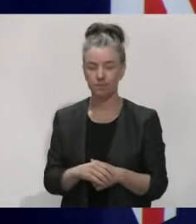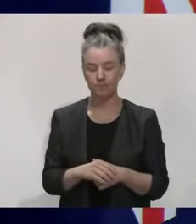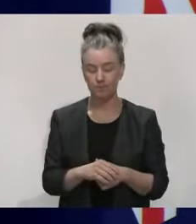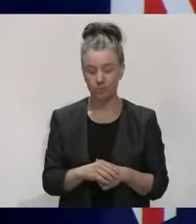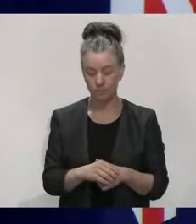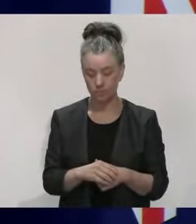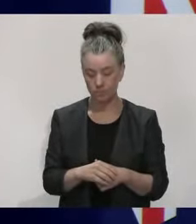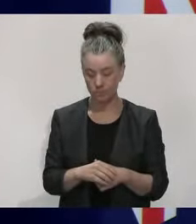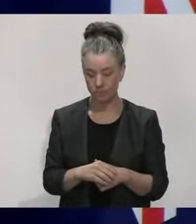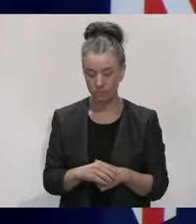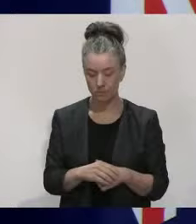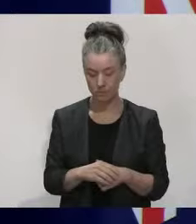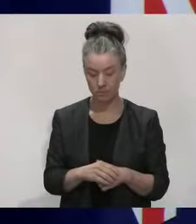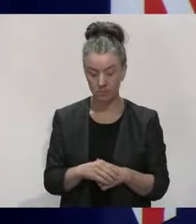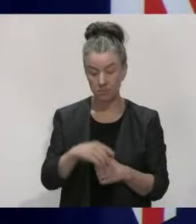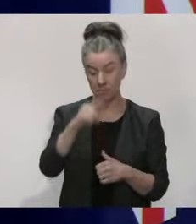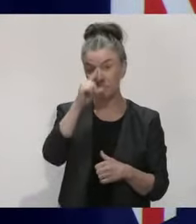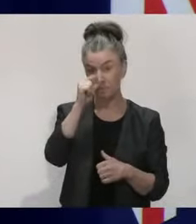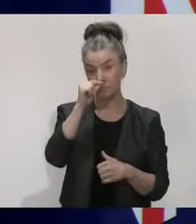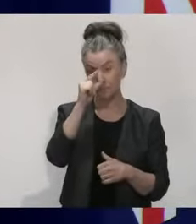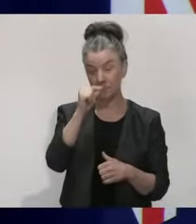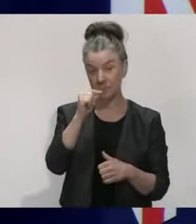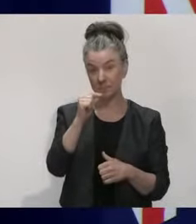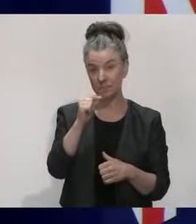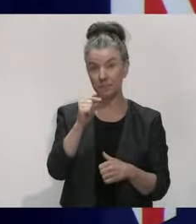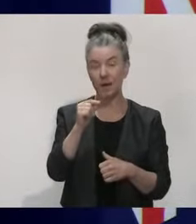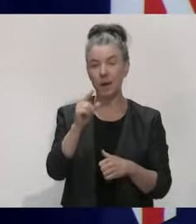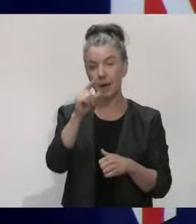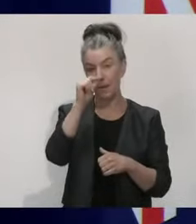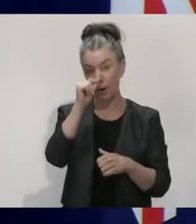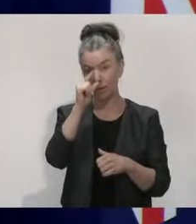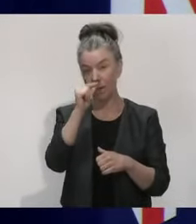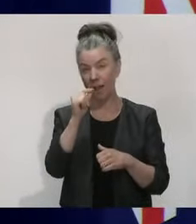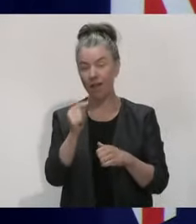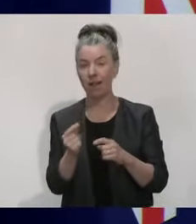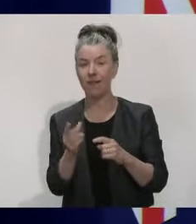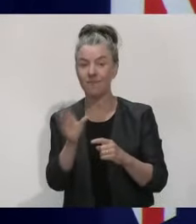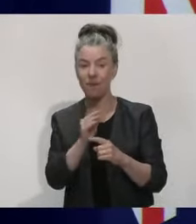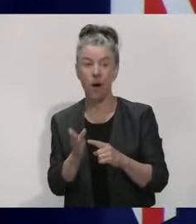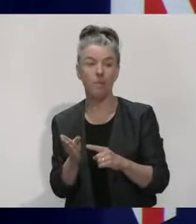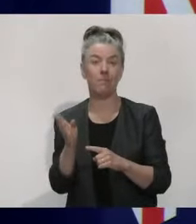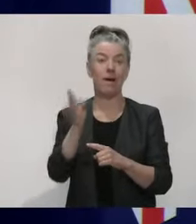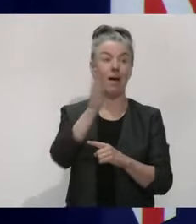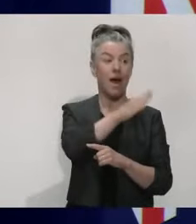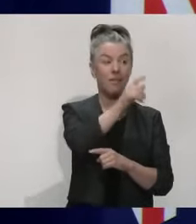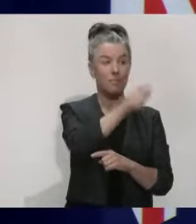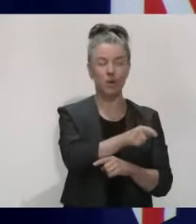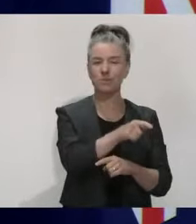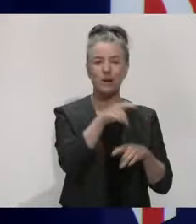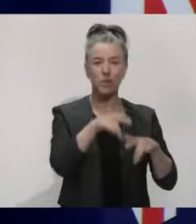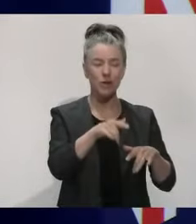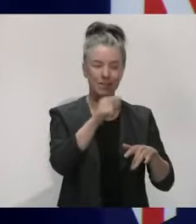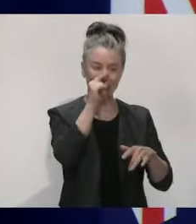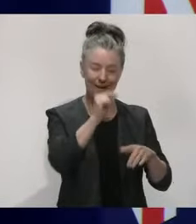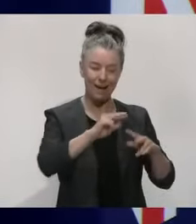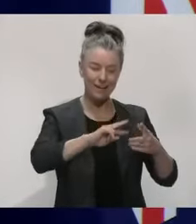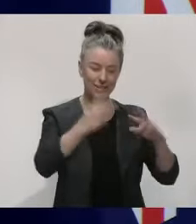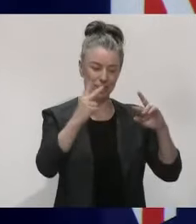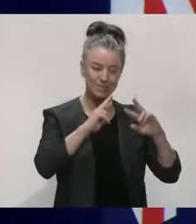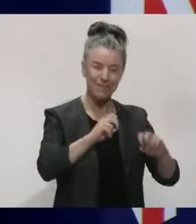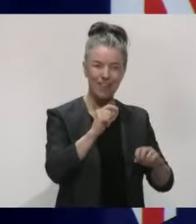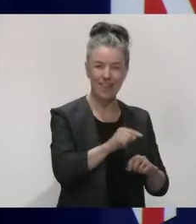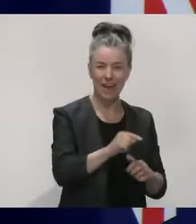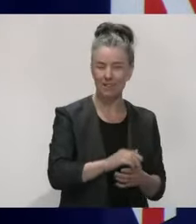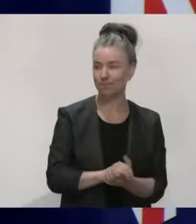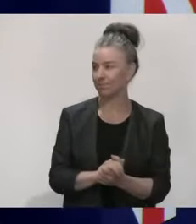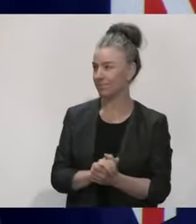may never rule out that it could link back to one of the earlier samples that hasn't been able to be sequenced as yet. It doesn't really mean it's highly unlikely,